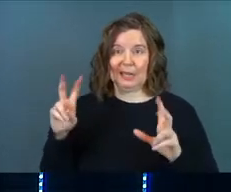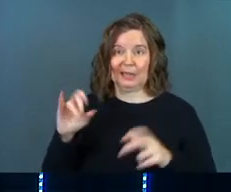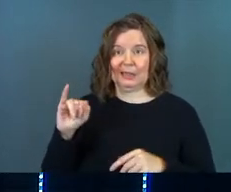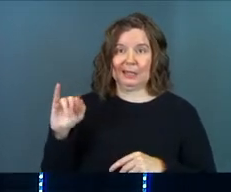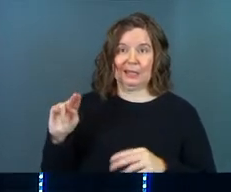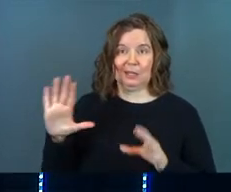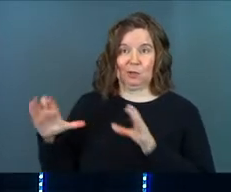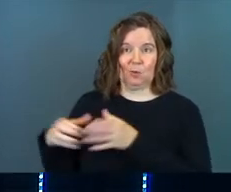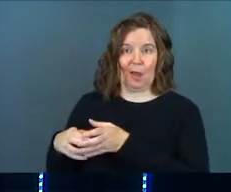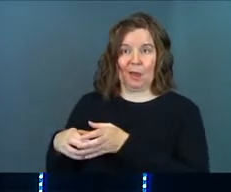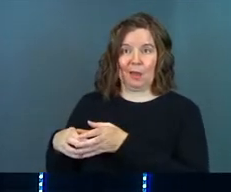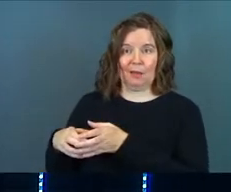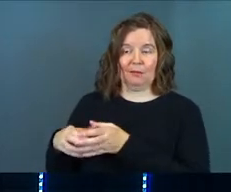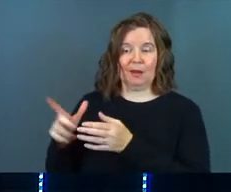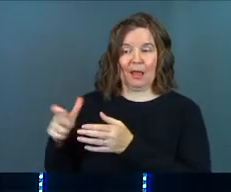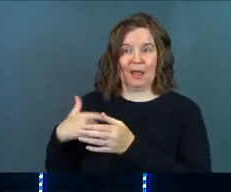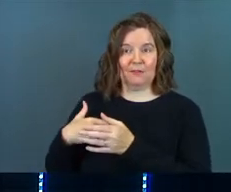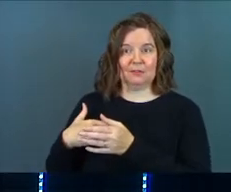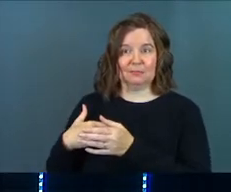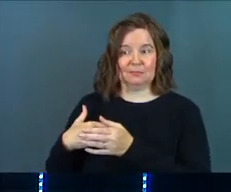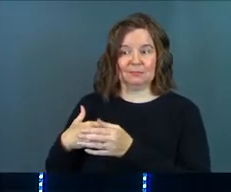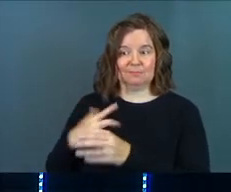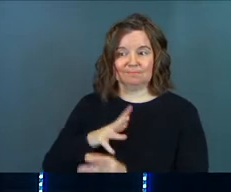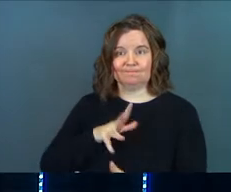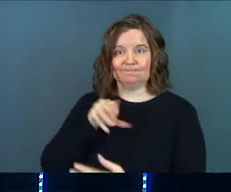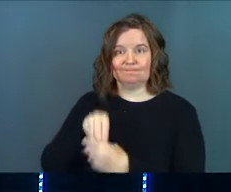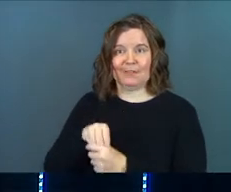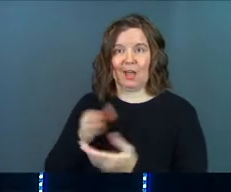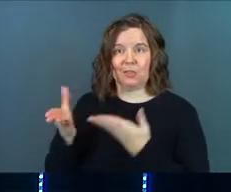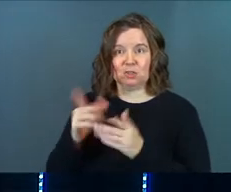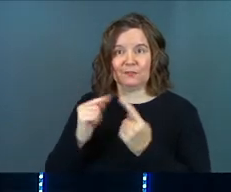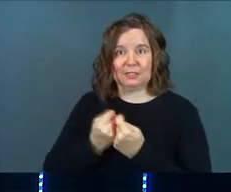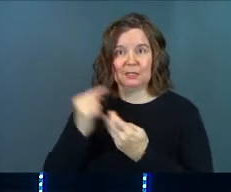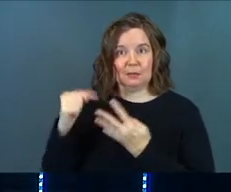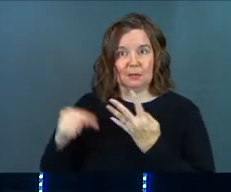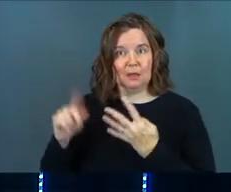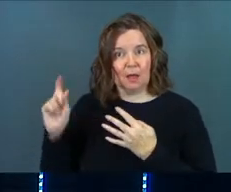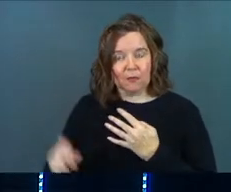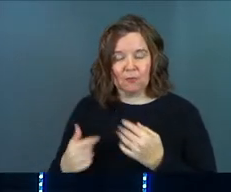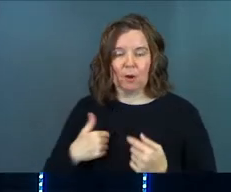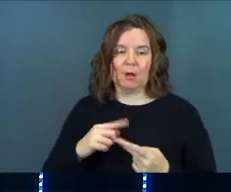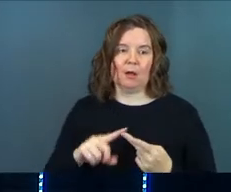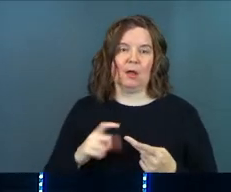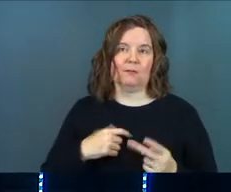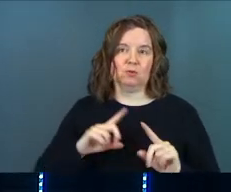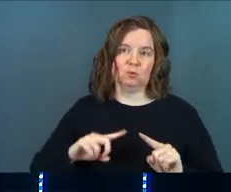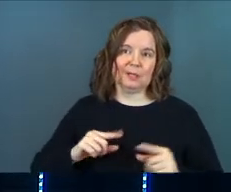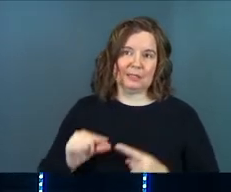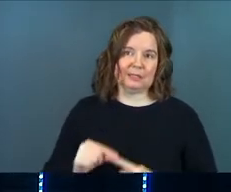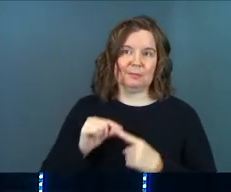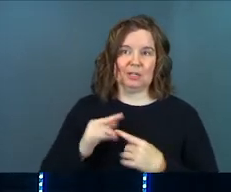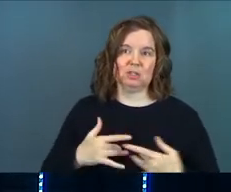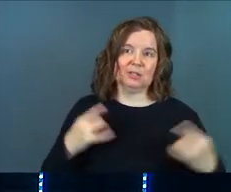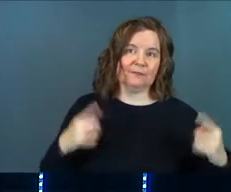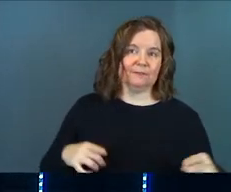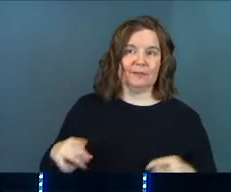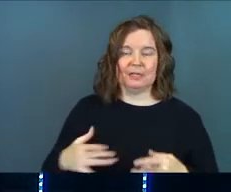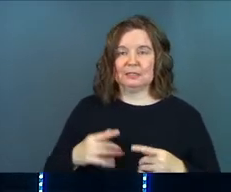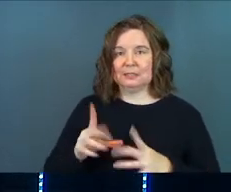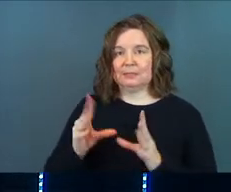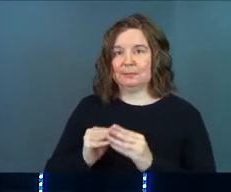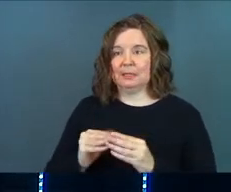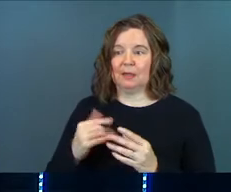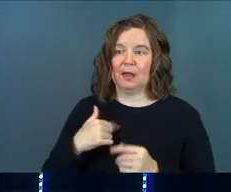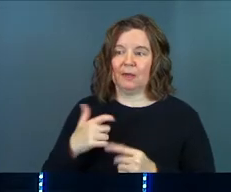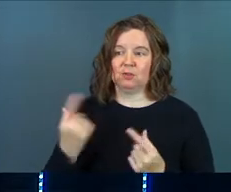crowd and I'm going to be in the club here, I've got to, I've got to get on these serving teams and I've got to attend these special events and these special